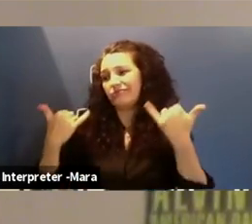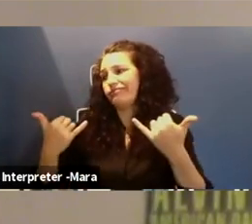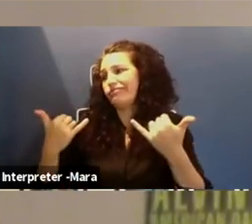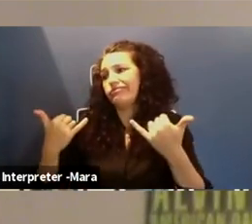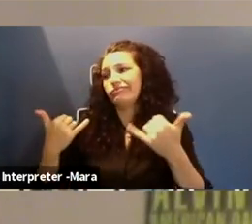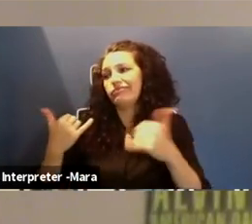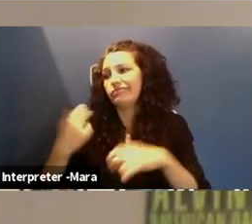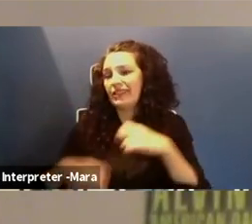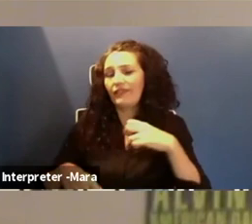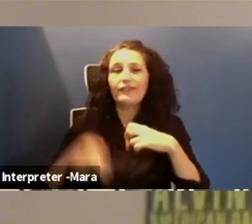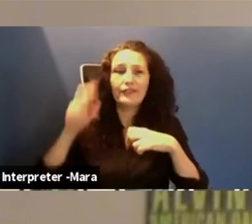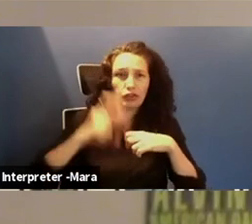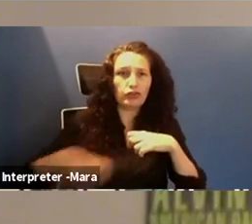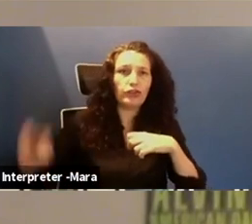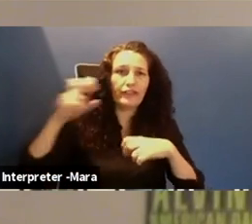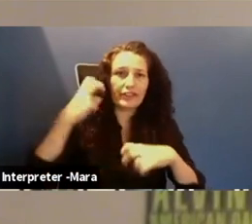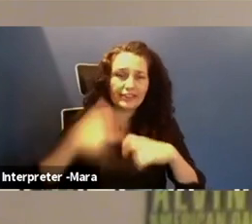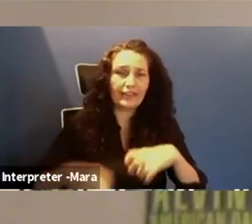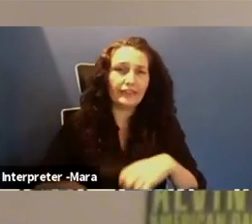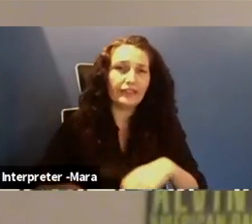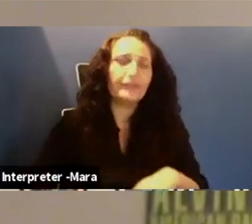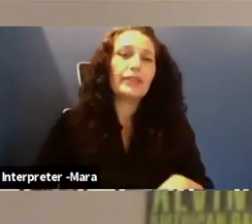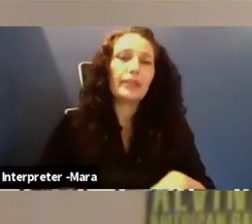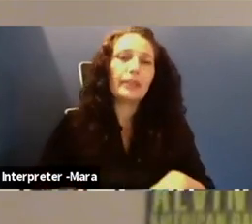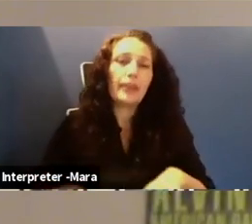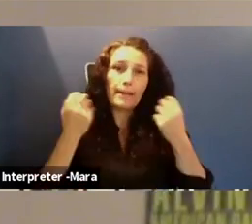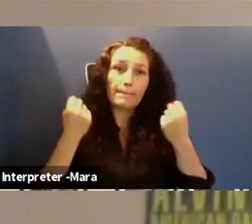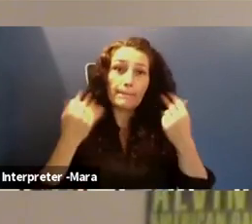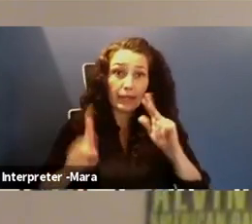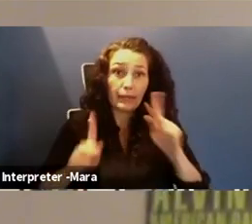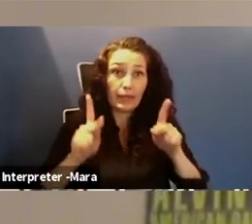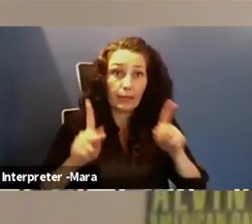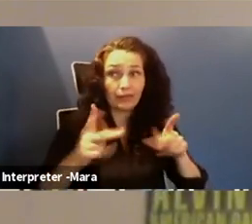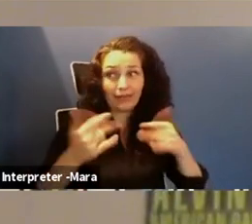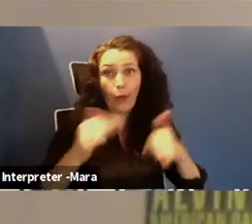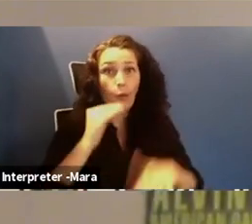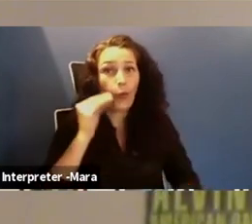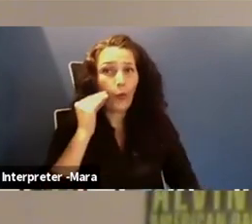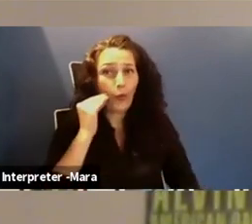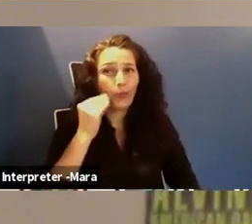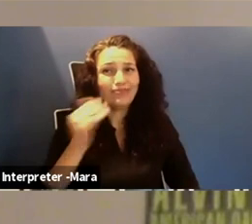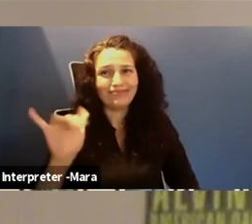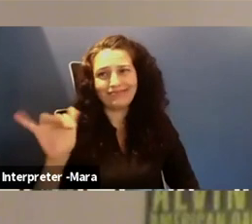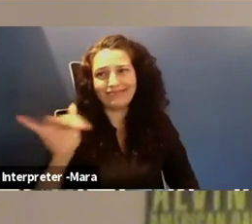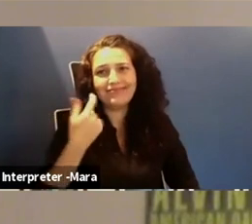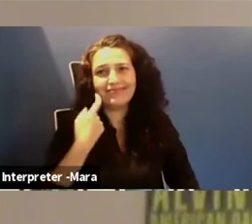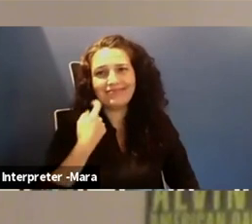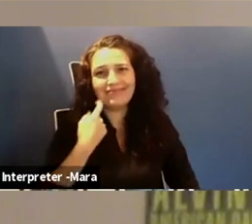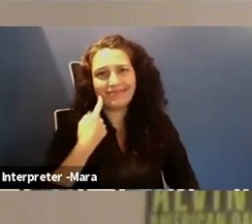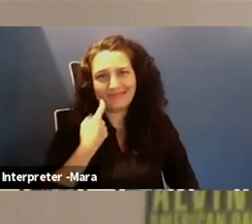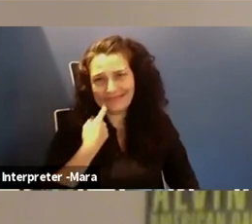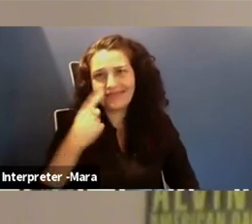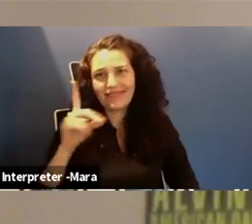difficult to do that. And at the same time, because everybody's at home, as Dr. Ashley was just pointing out the